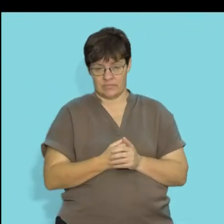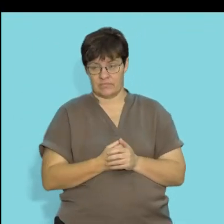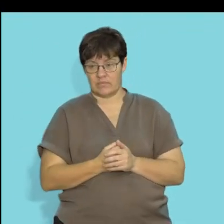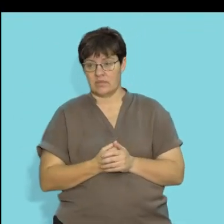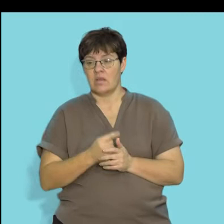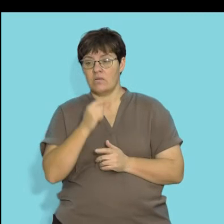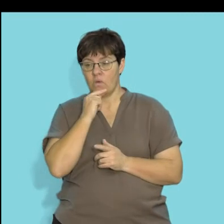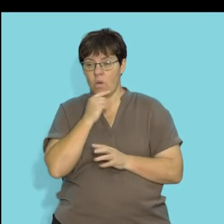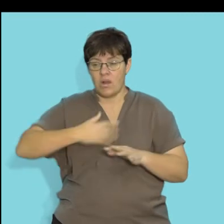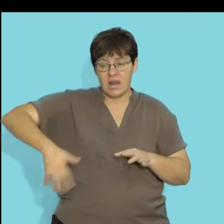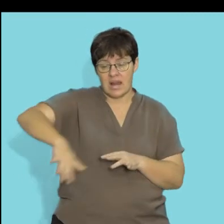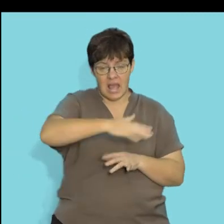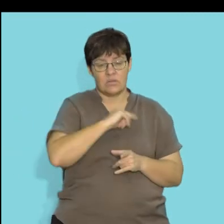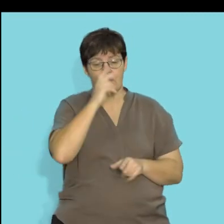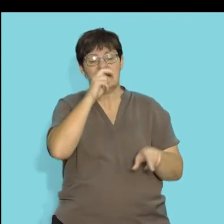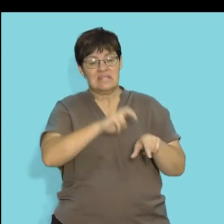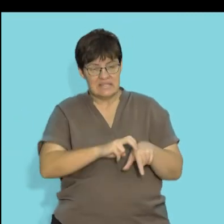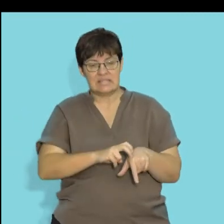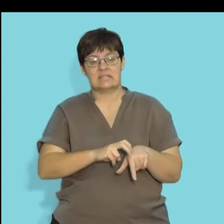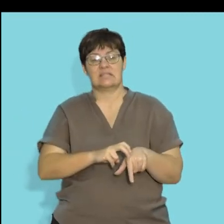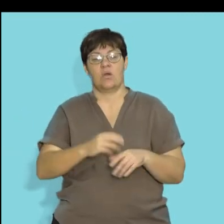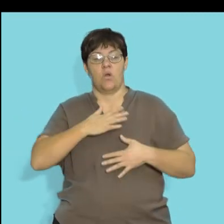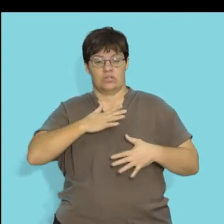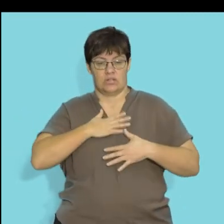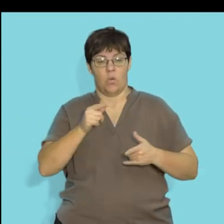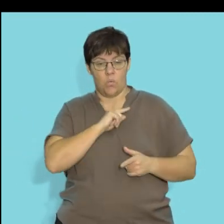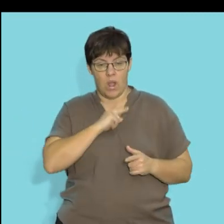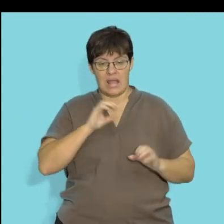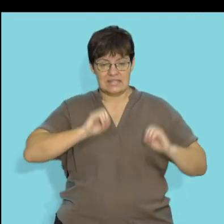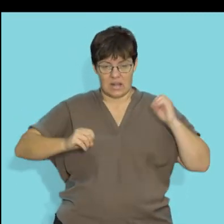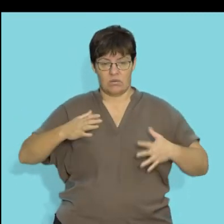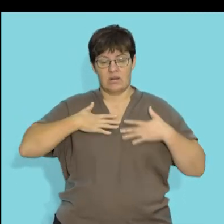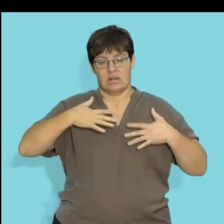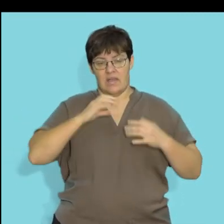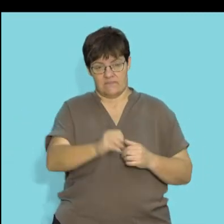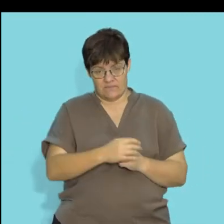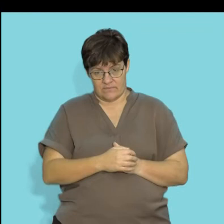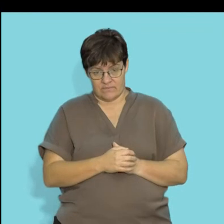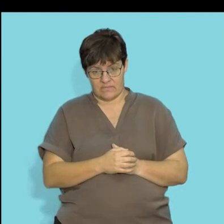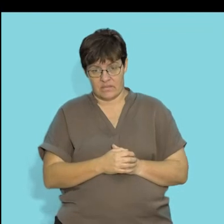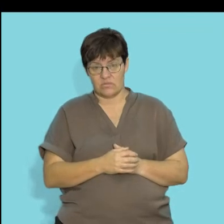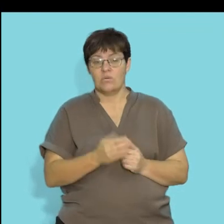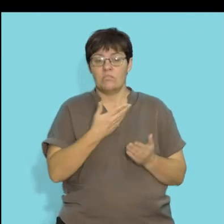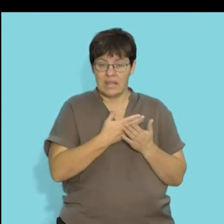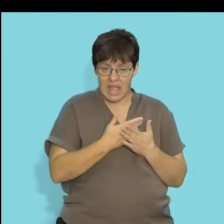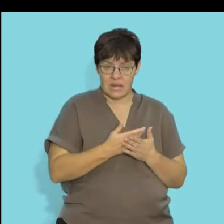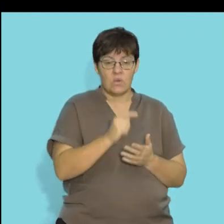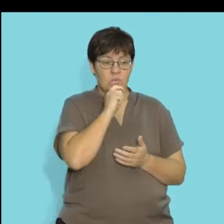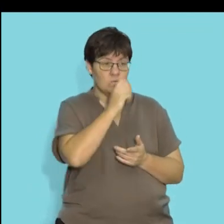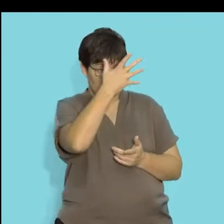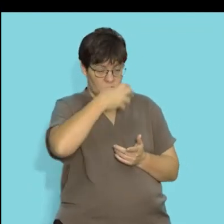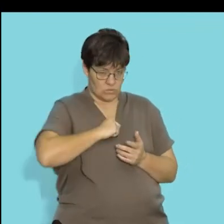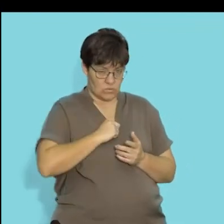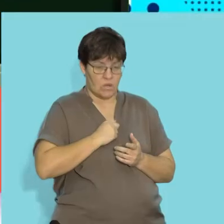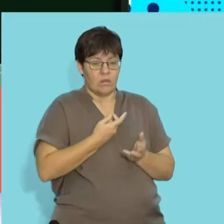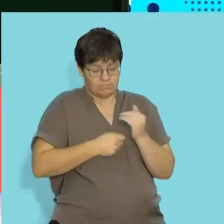terrestrial organisms require oxygen and that oxygen is used for cellular respiration and that is their ability to be able to use